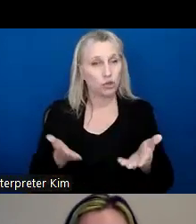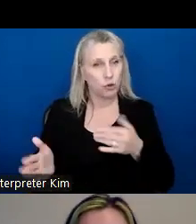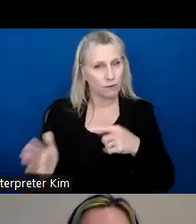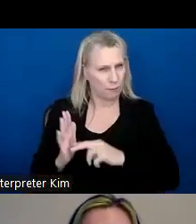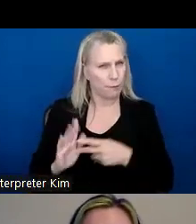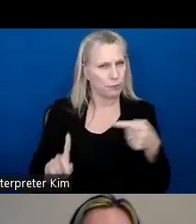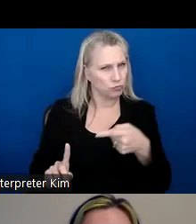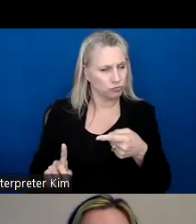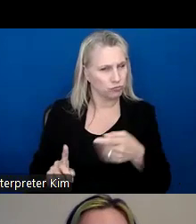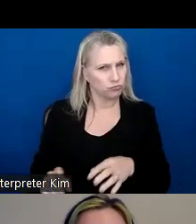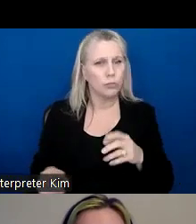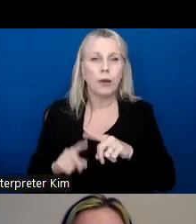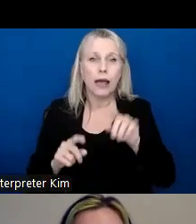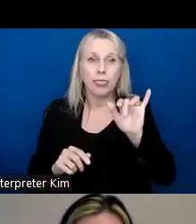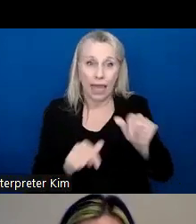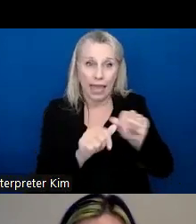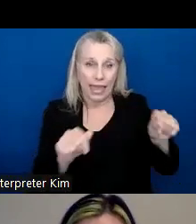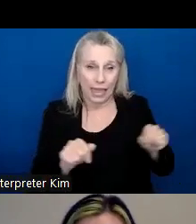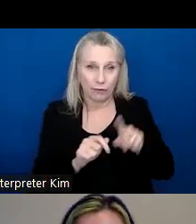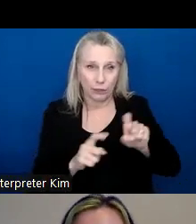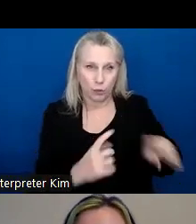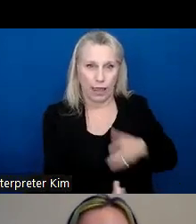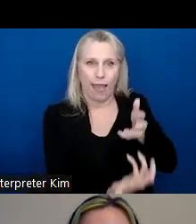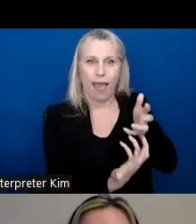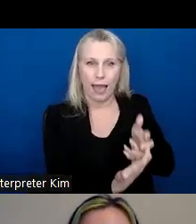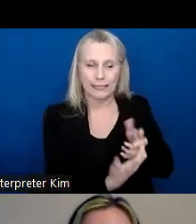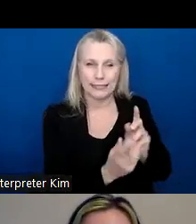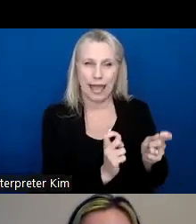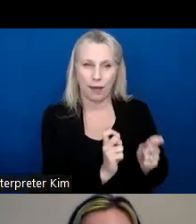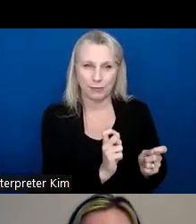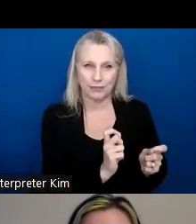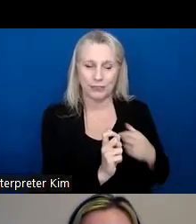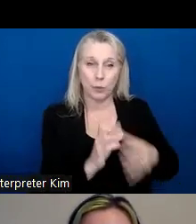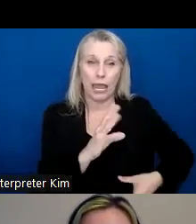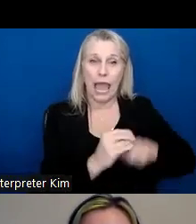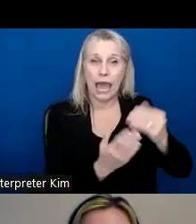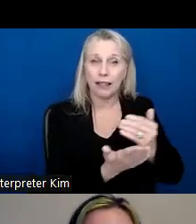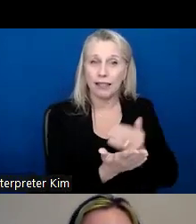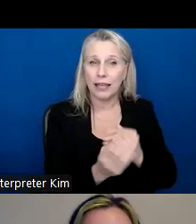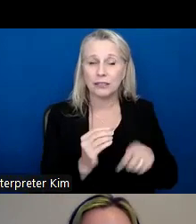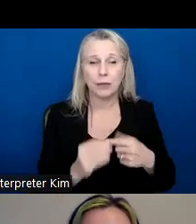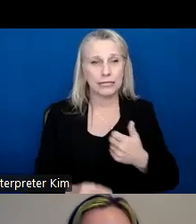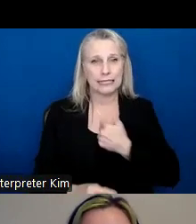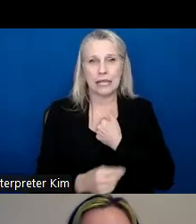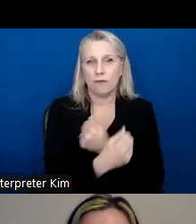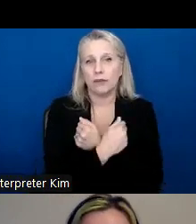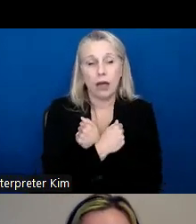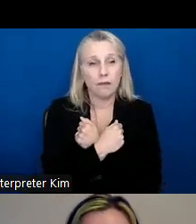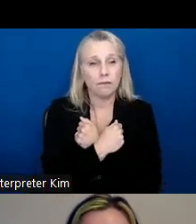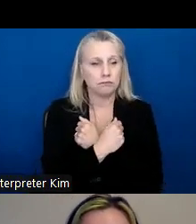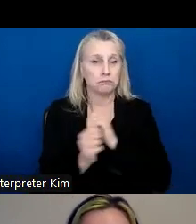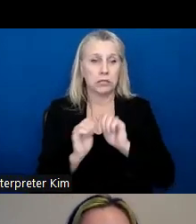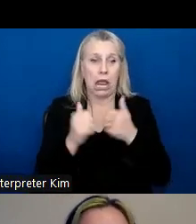of the time, but this was one of the areas where we needed to adapt. Um, so we just added in a lesson about self-love, how can we love